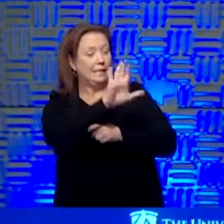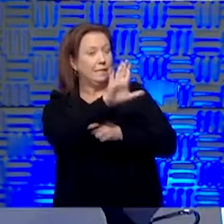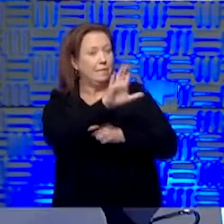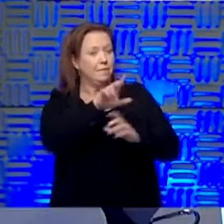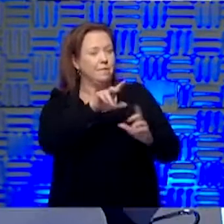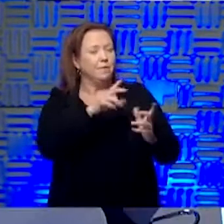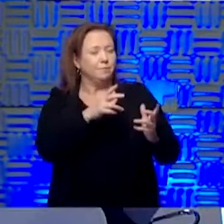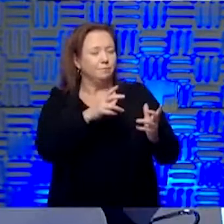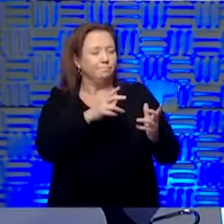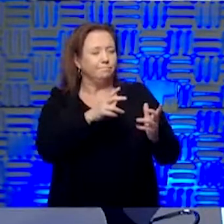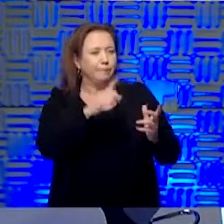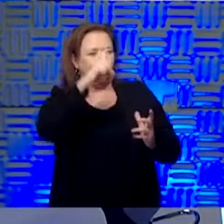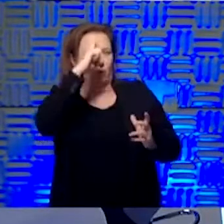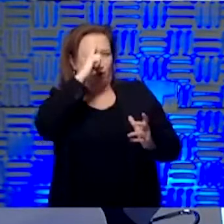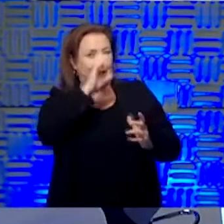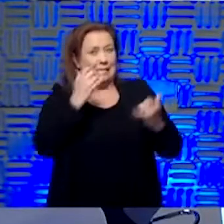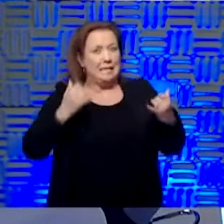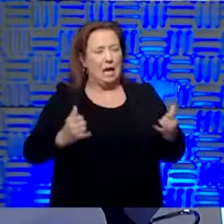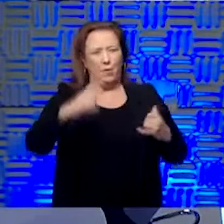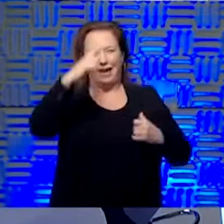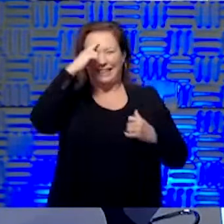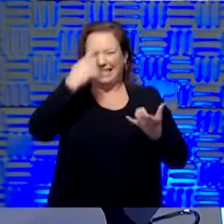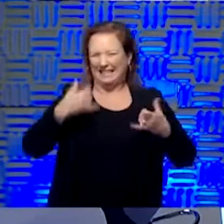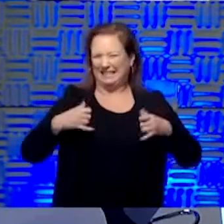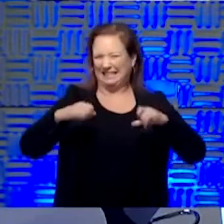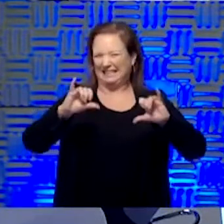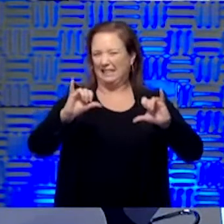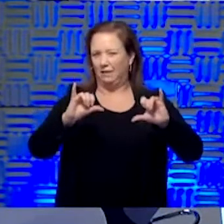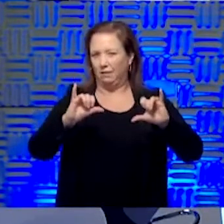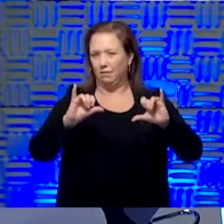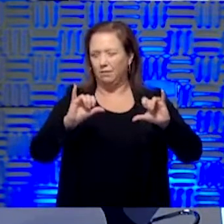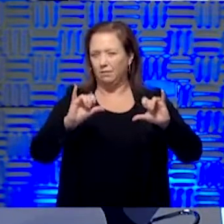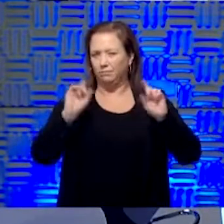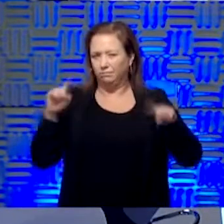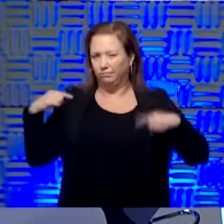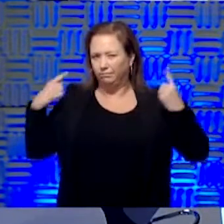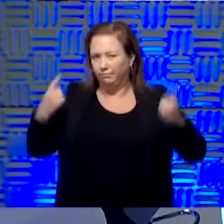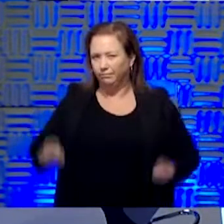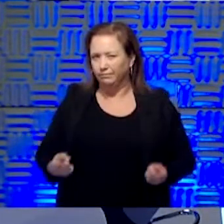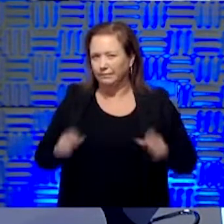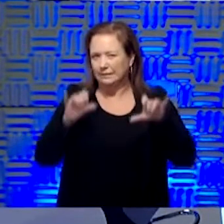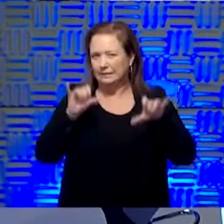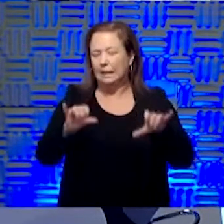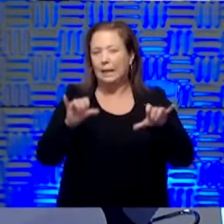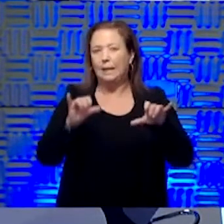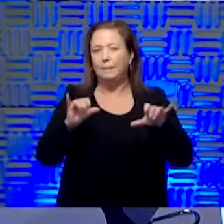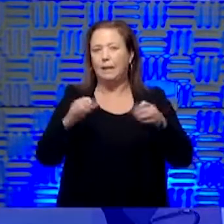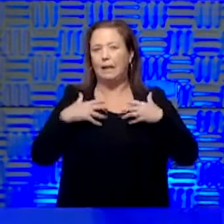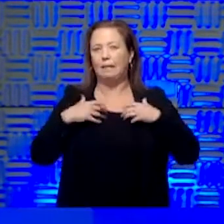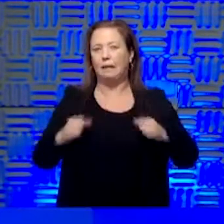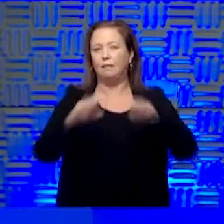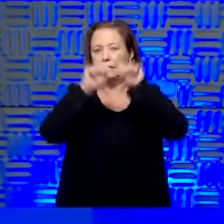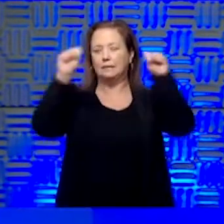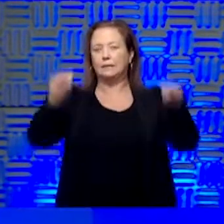the thoughts that they're having, I think it's still consistent with what we've said all along here at the health system and what the CDC has said.